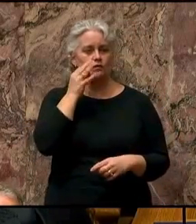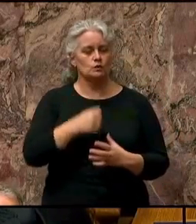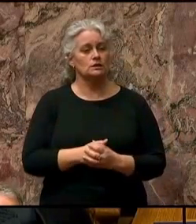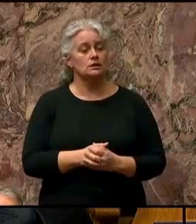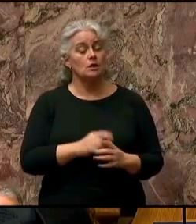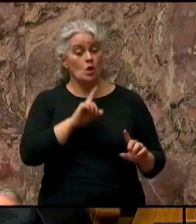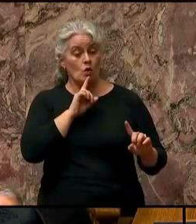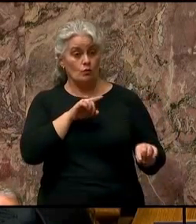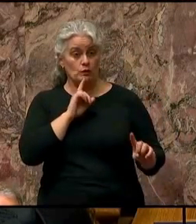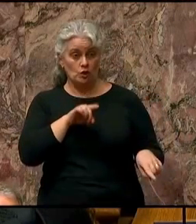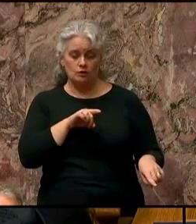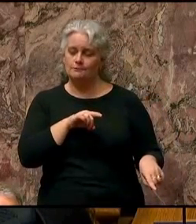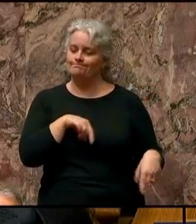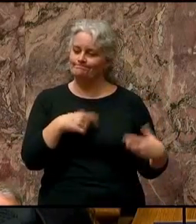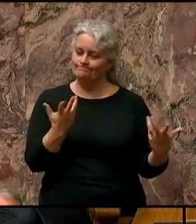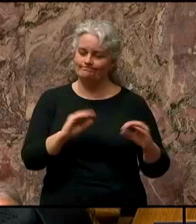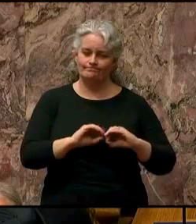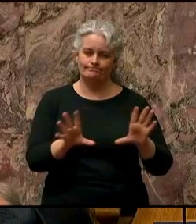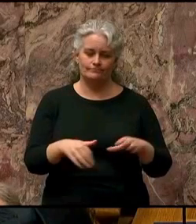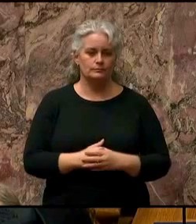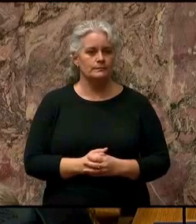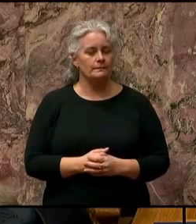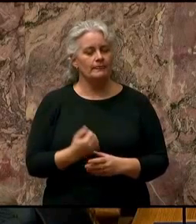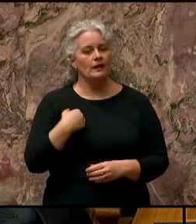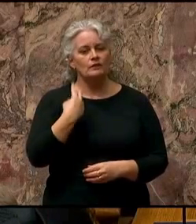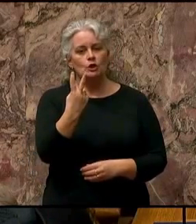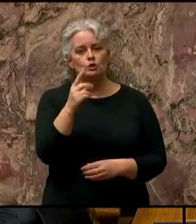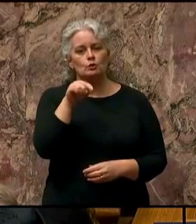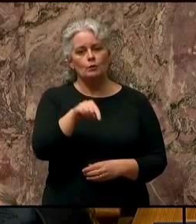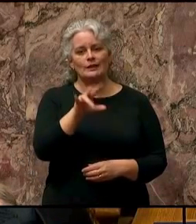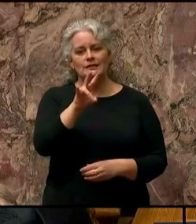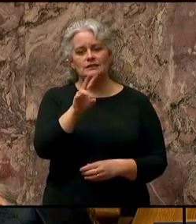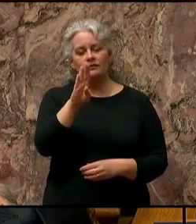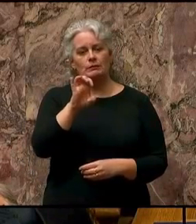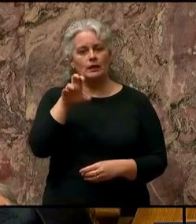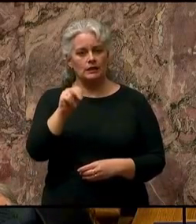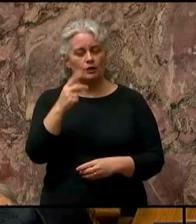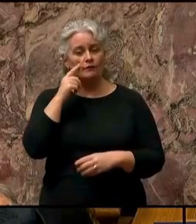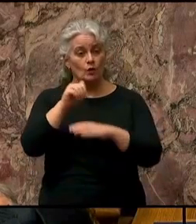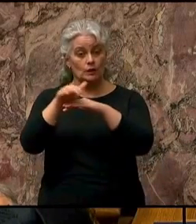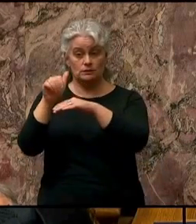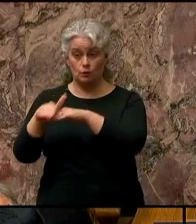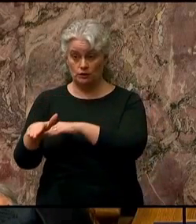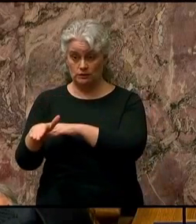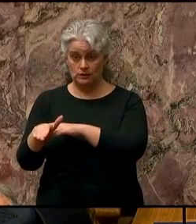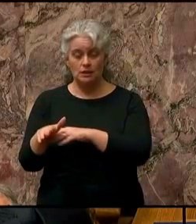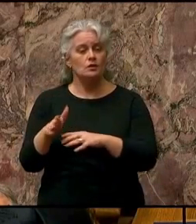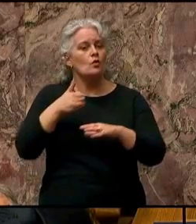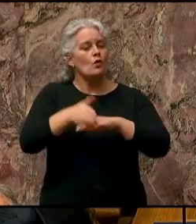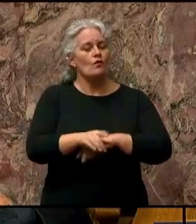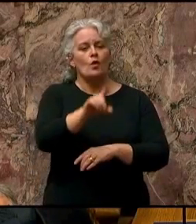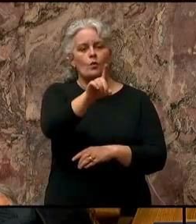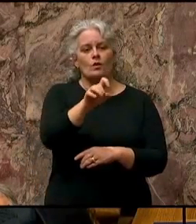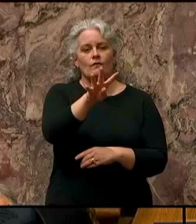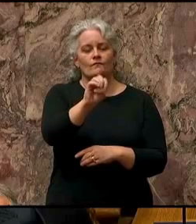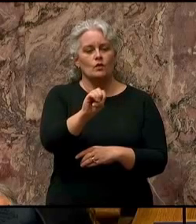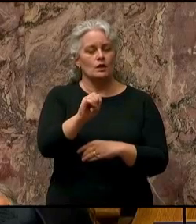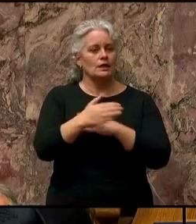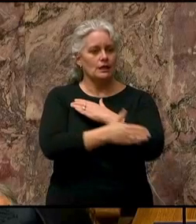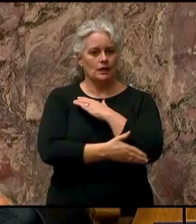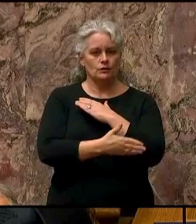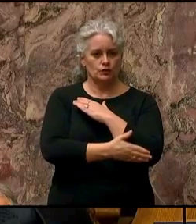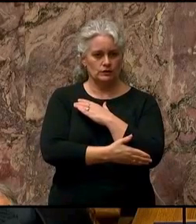results speak for themselves, with $2.7 billion in exports to more than 140 countries